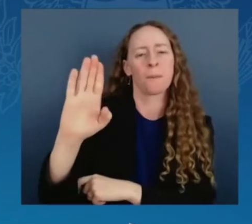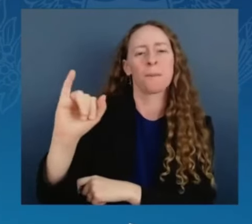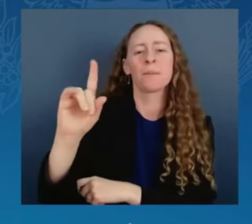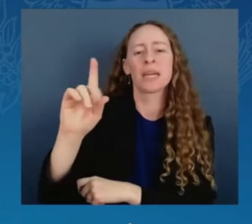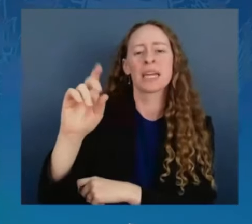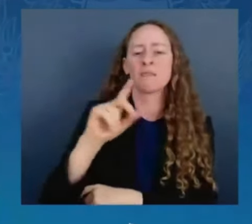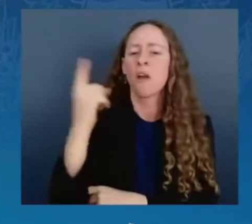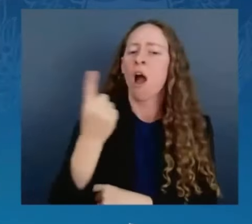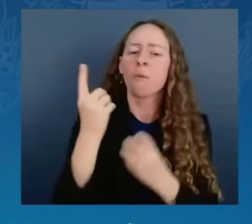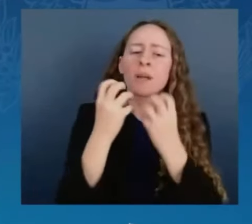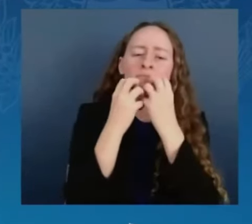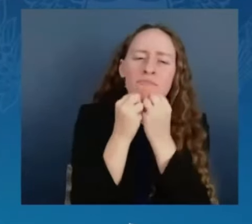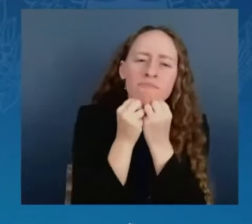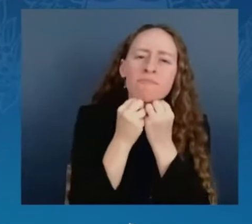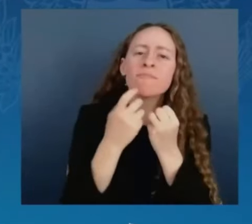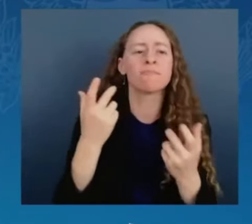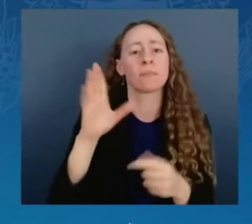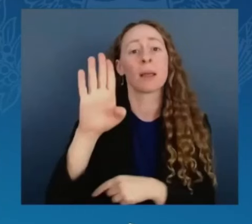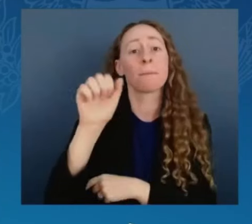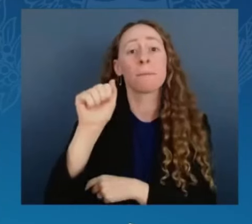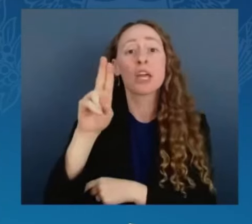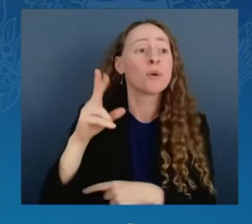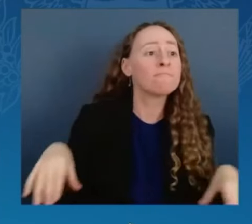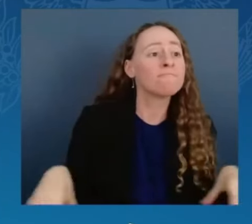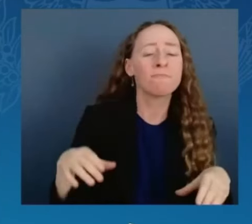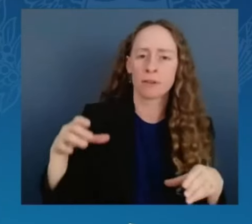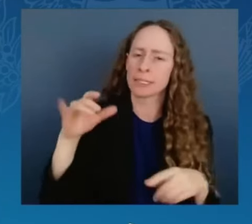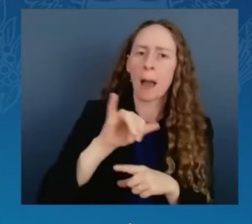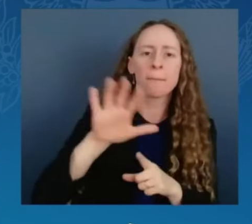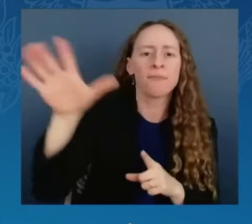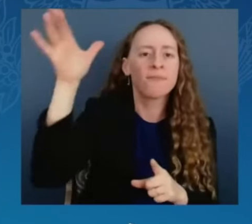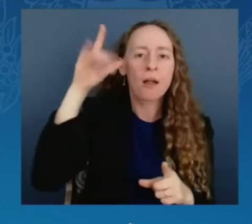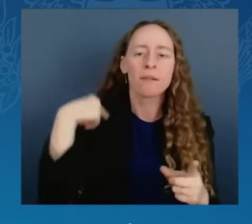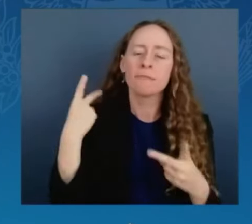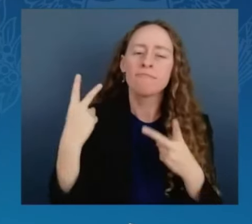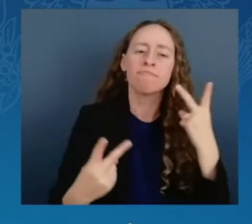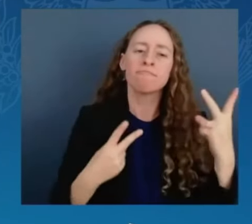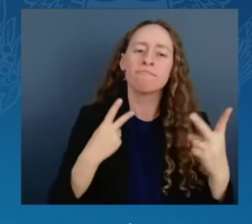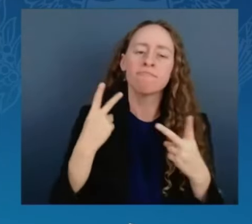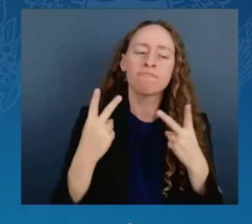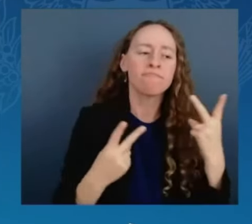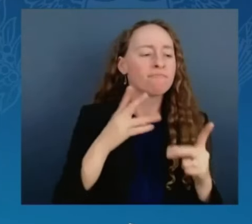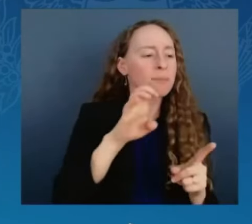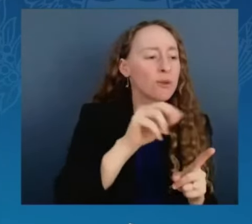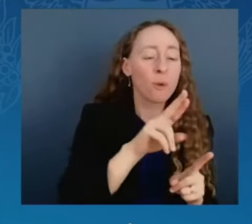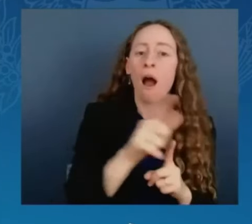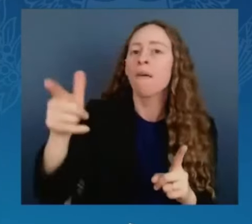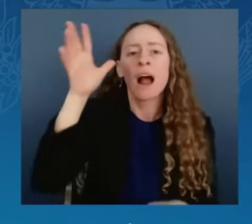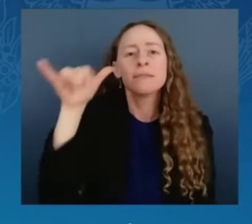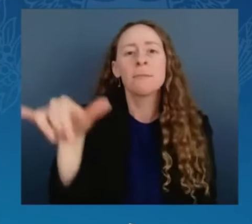qualities that I have seen every day in our president, his honesty, his integrity,